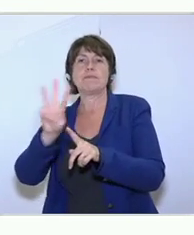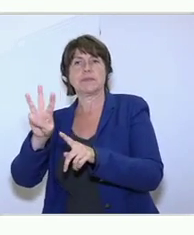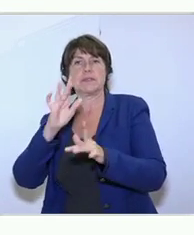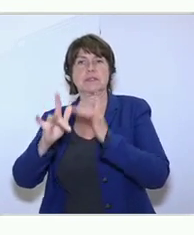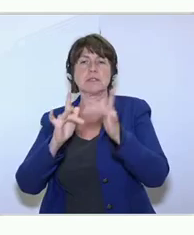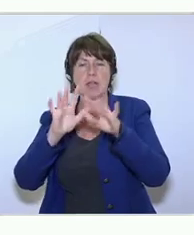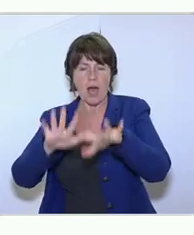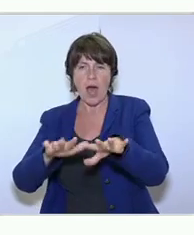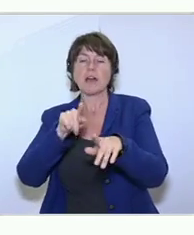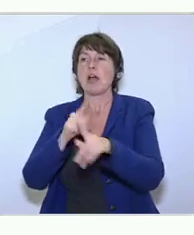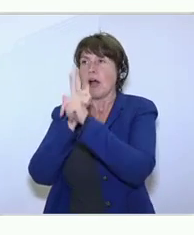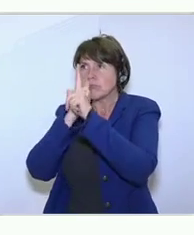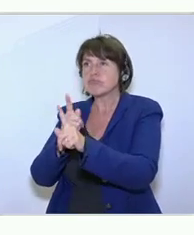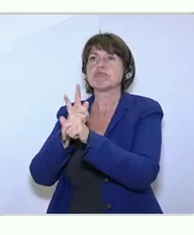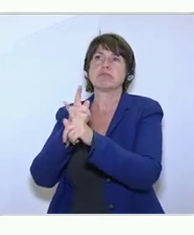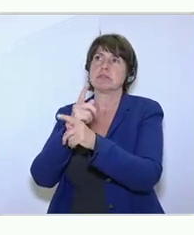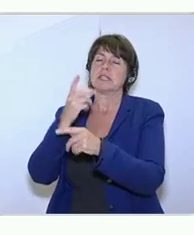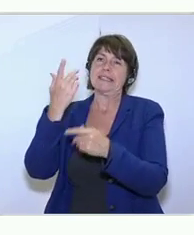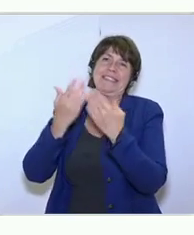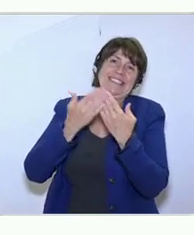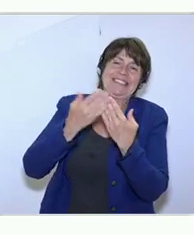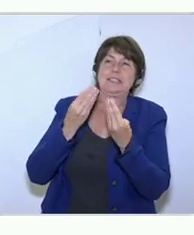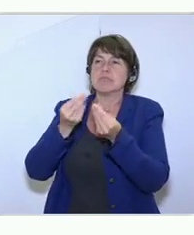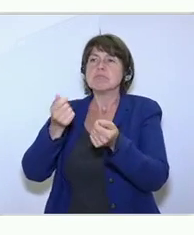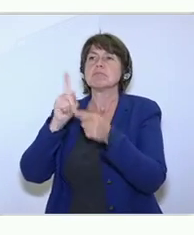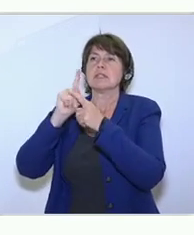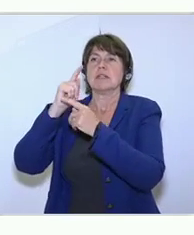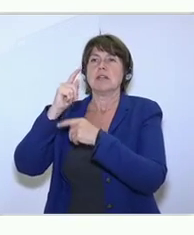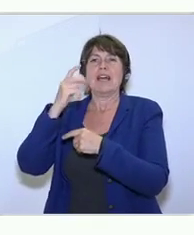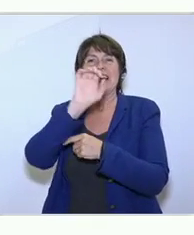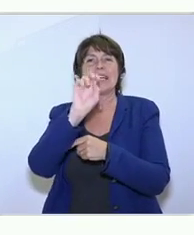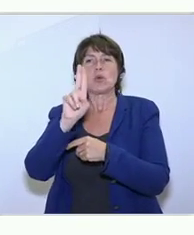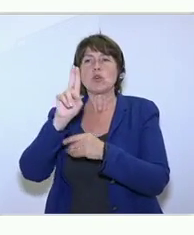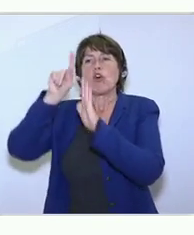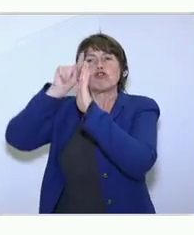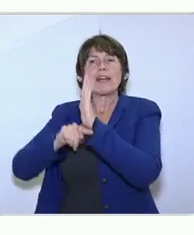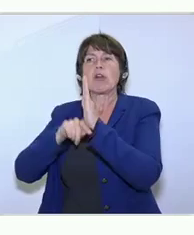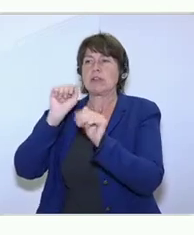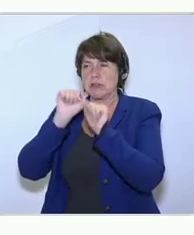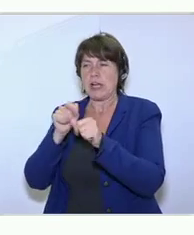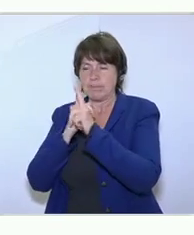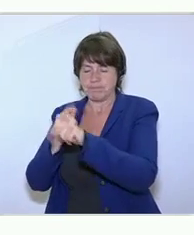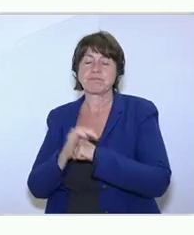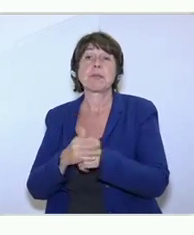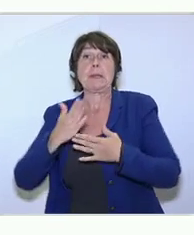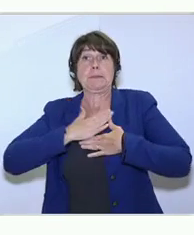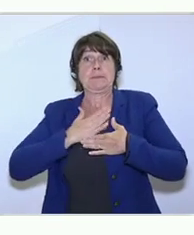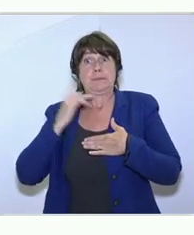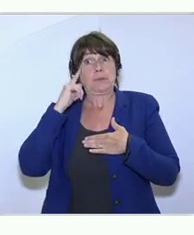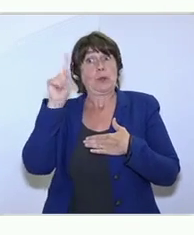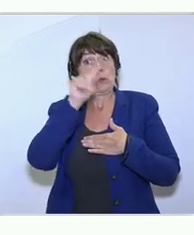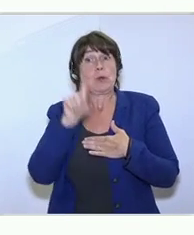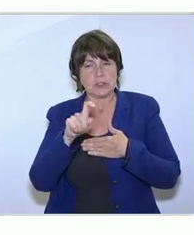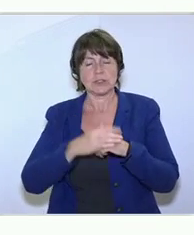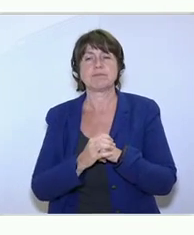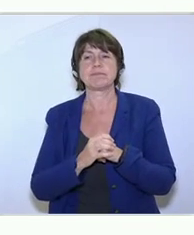regulations faster and easier. than it was ever possible before. And the question for me